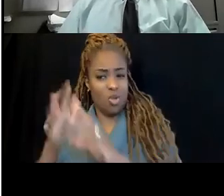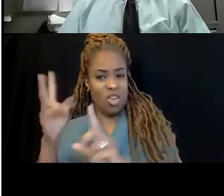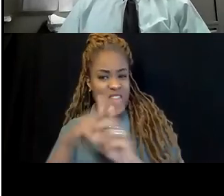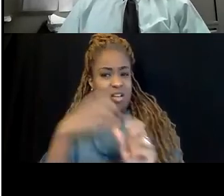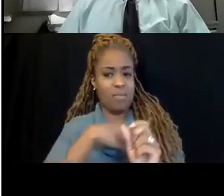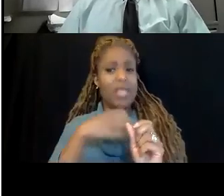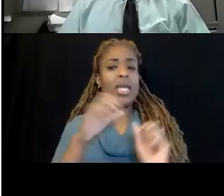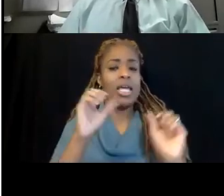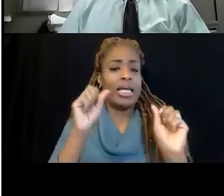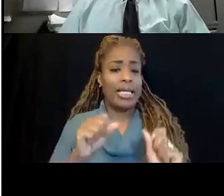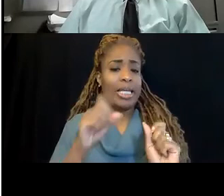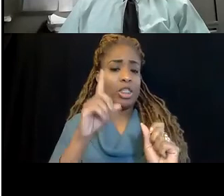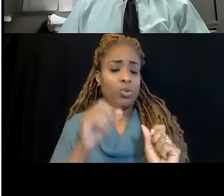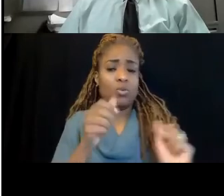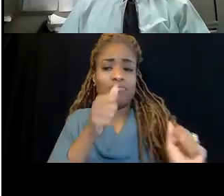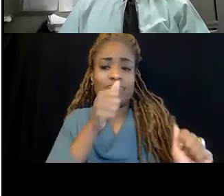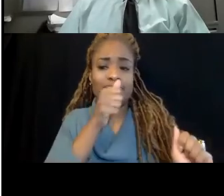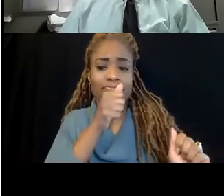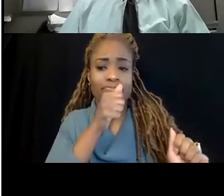can be done anonymously.